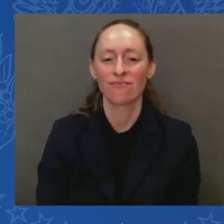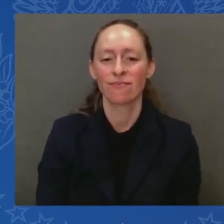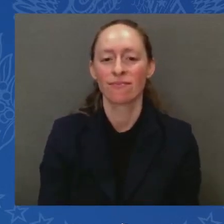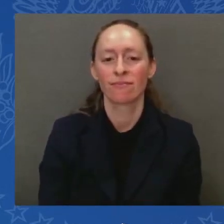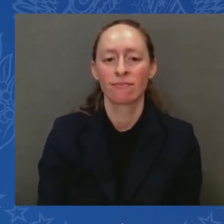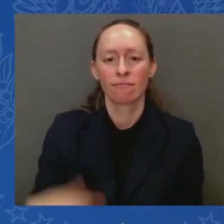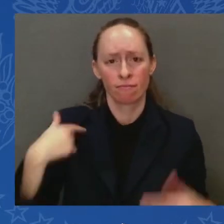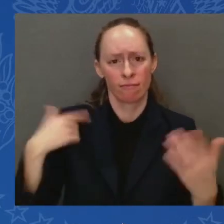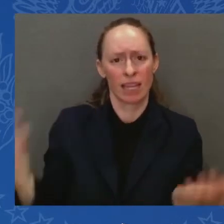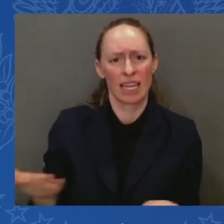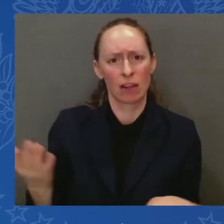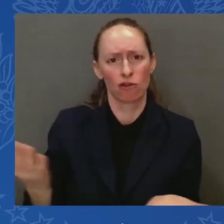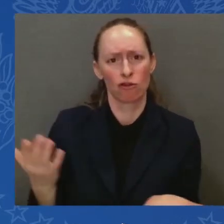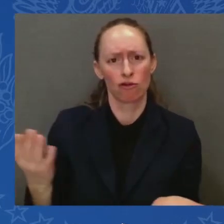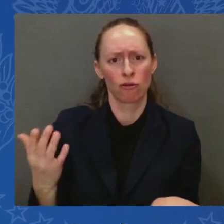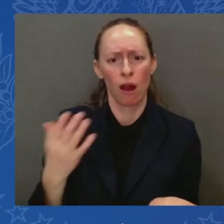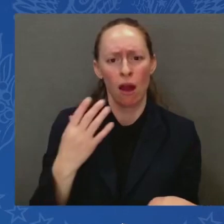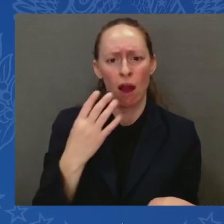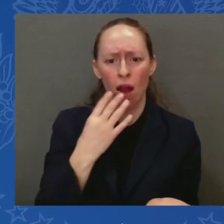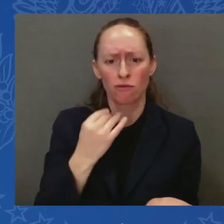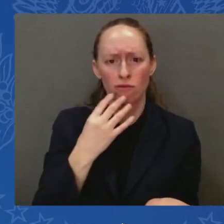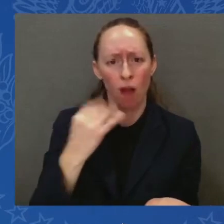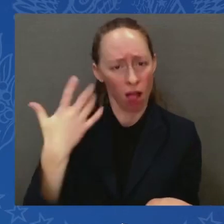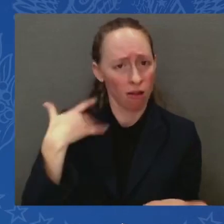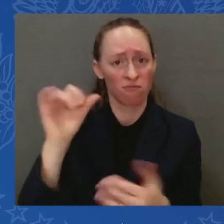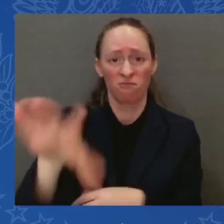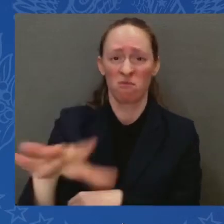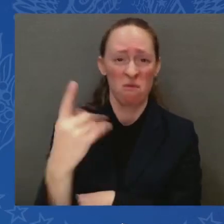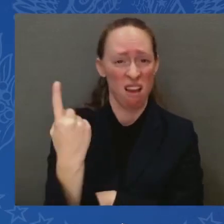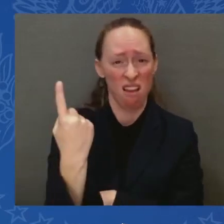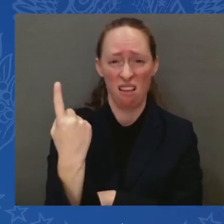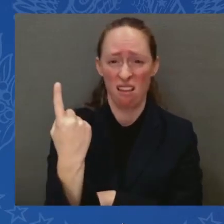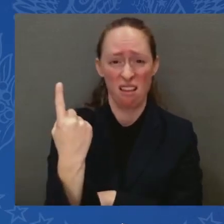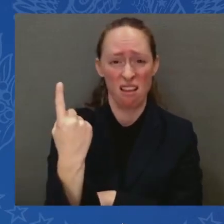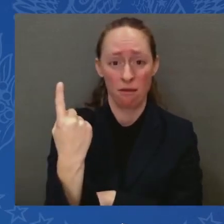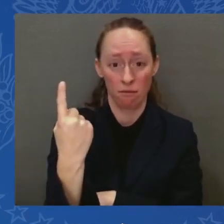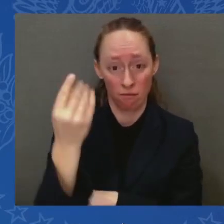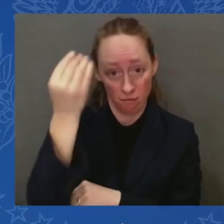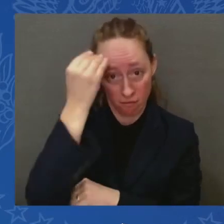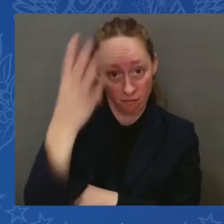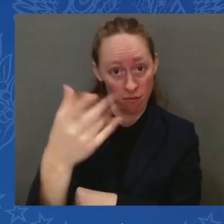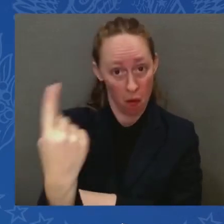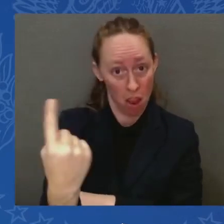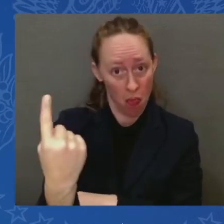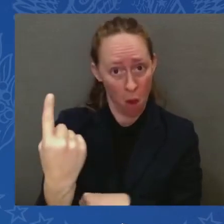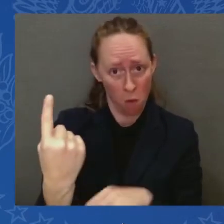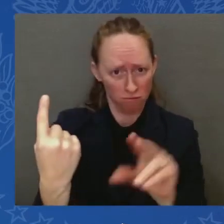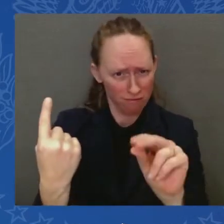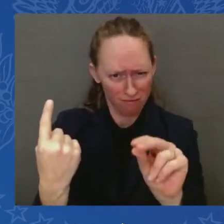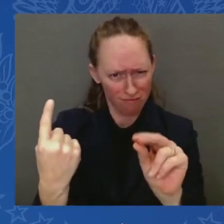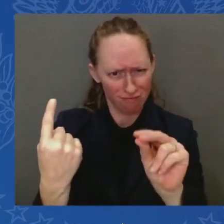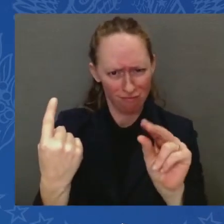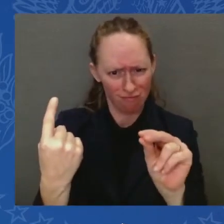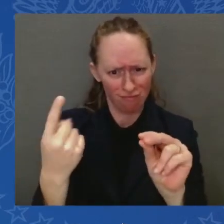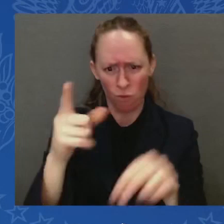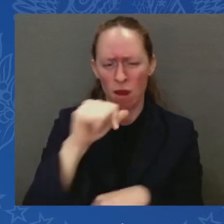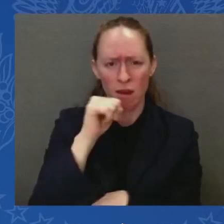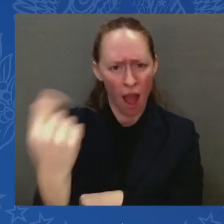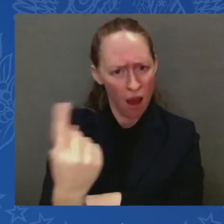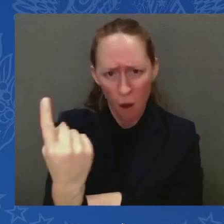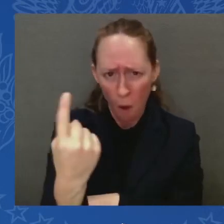You're not alone. You are not alone. As long as the United States stands and we will stand forever,